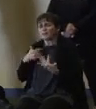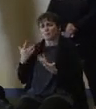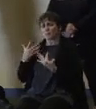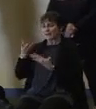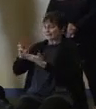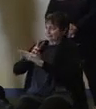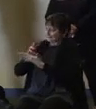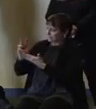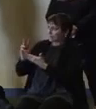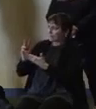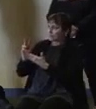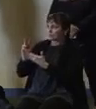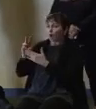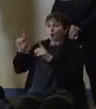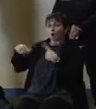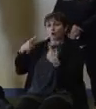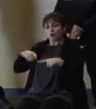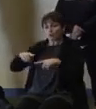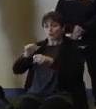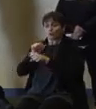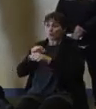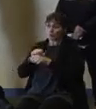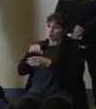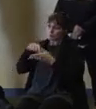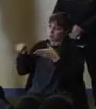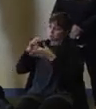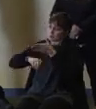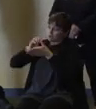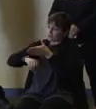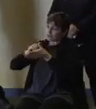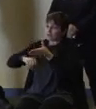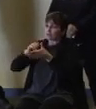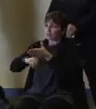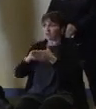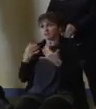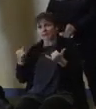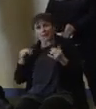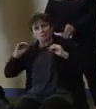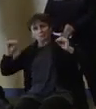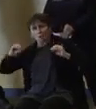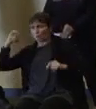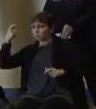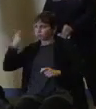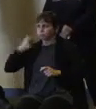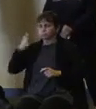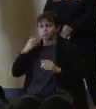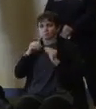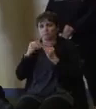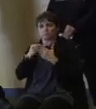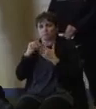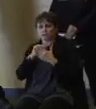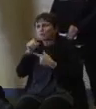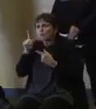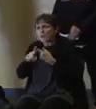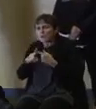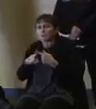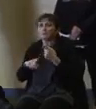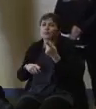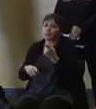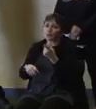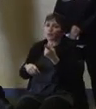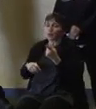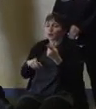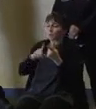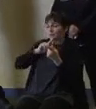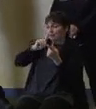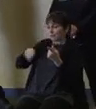paid into. They just want to know when they're going to get their capital. A couple of things. First of hope the answer is soon, and I know they want to hear that, and